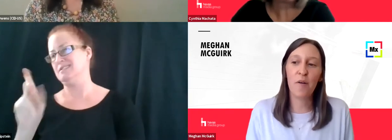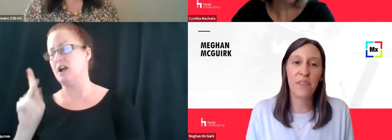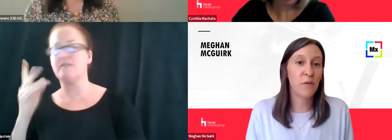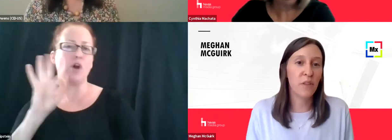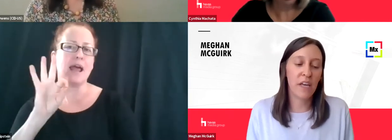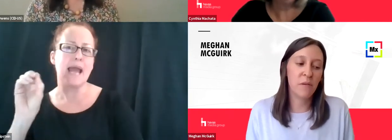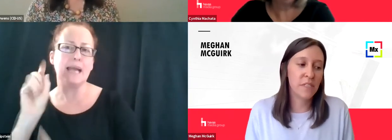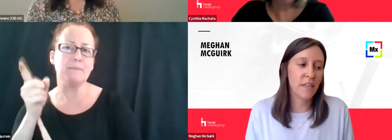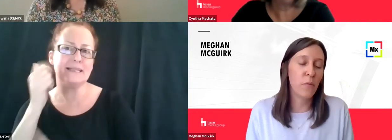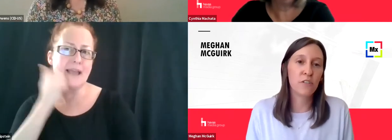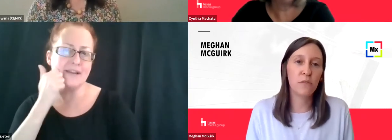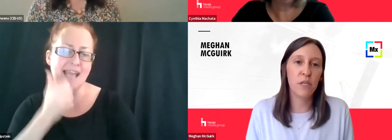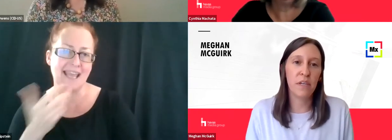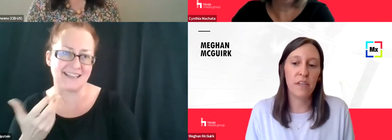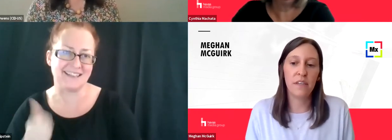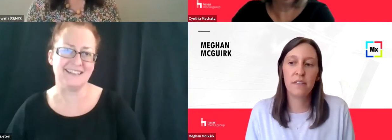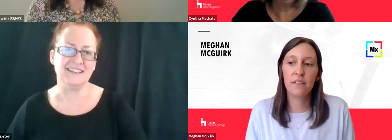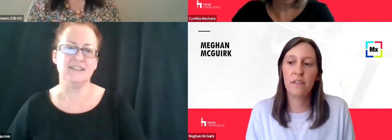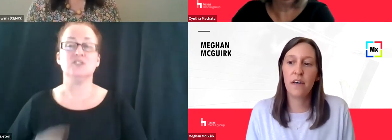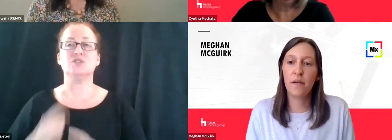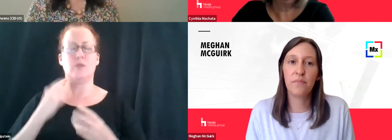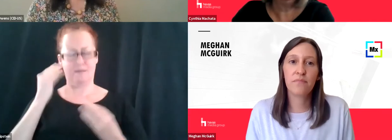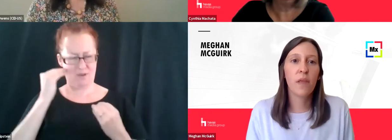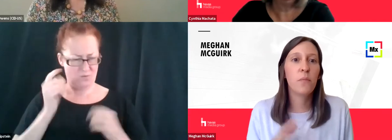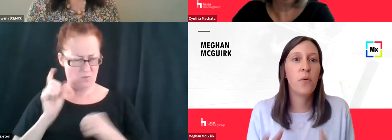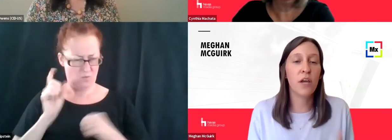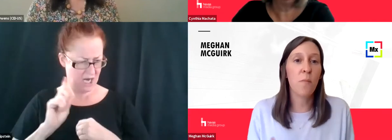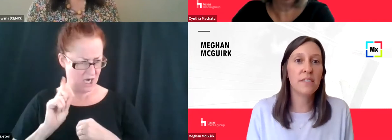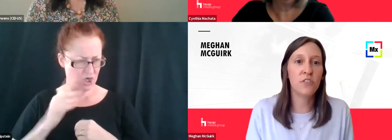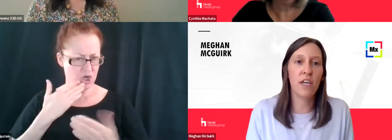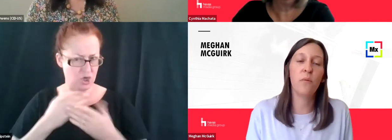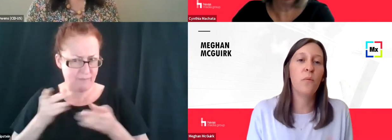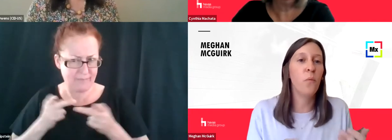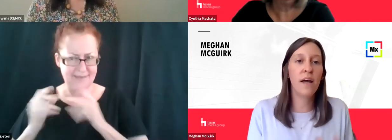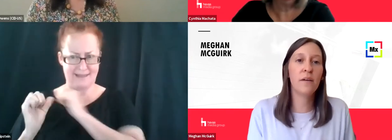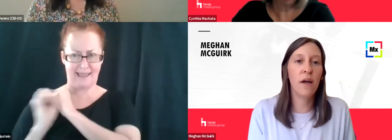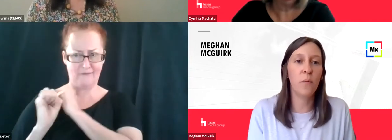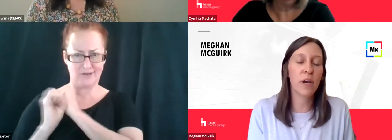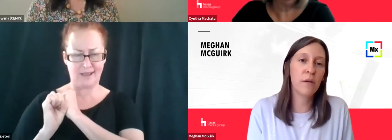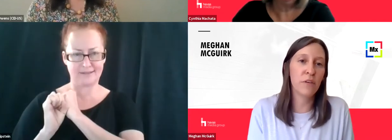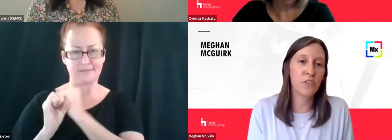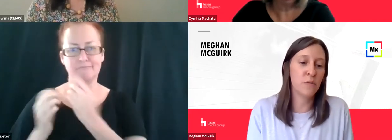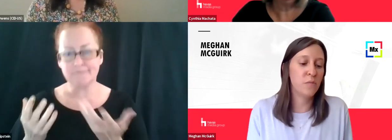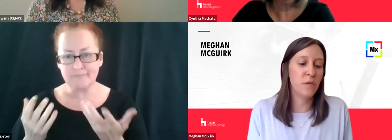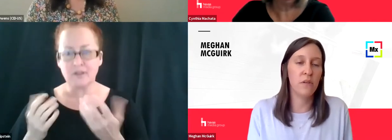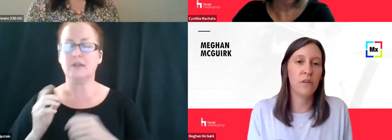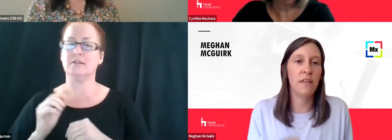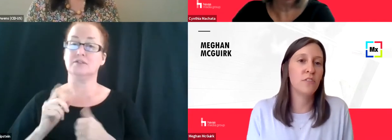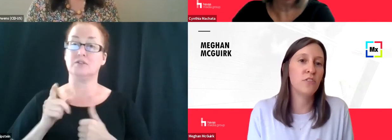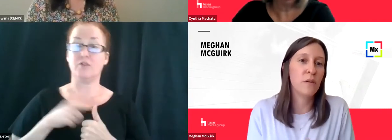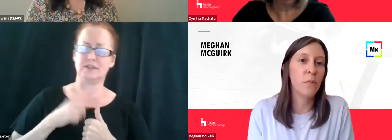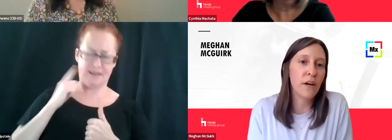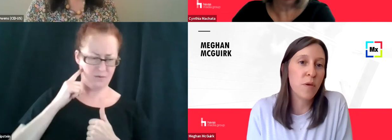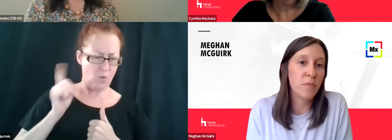um, thing that we look at when we say like, where should we be, um, putting our messaging one, where can we reach the most people?